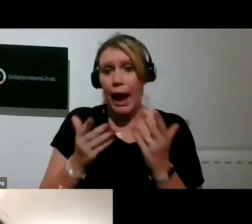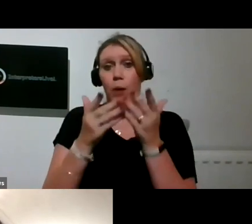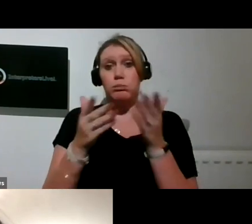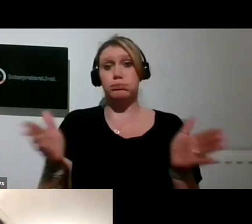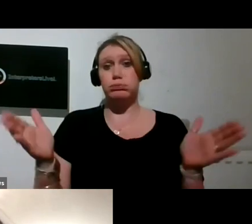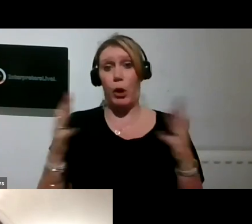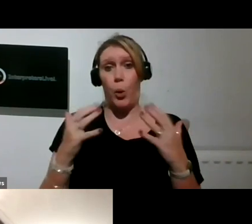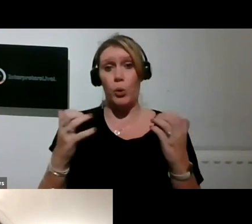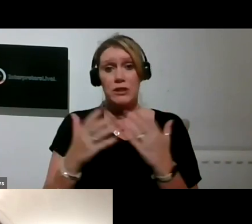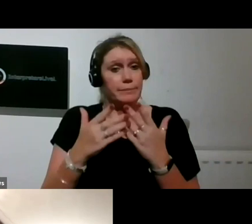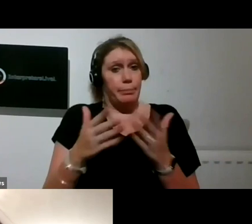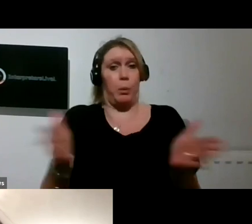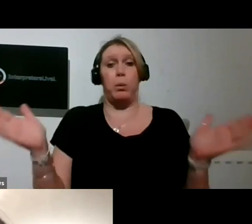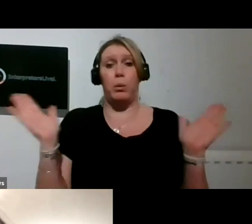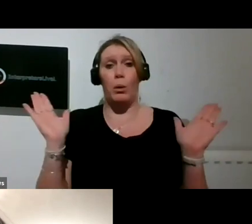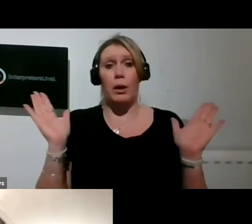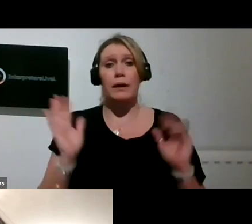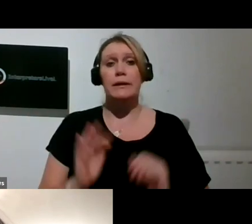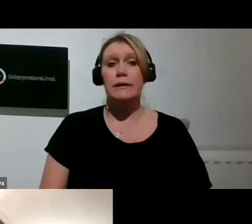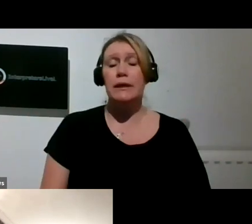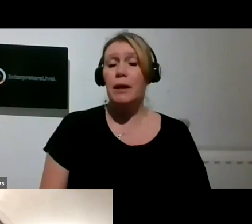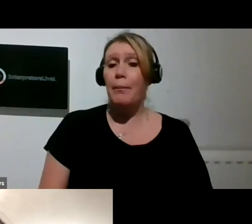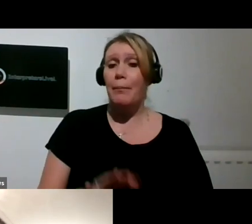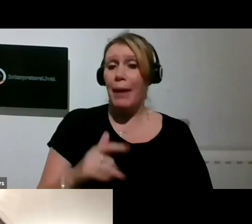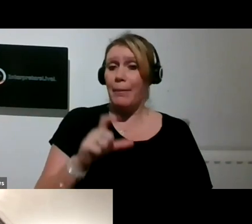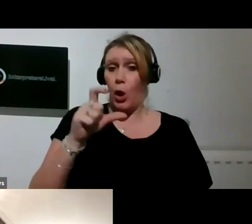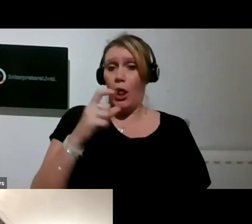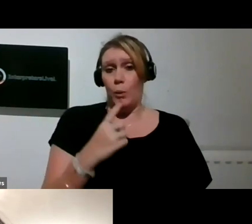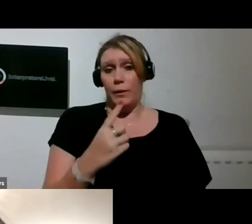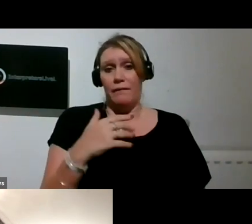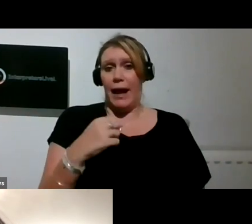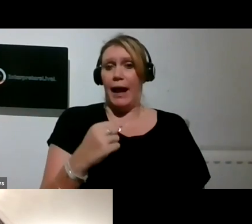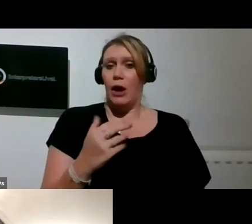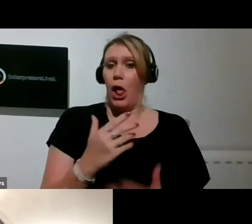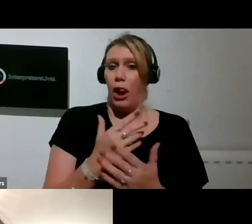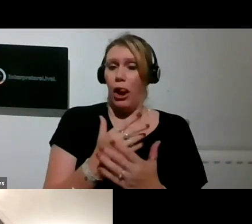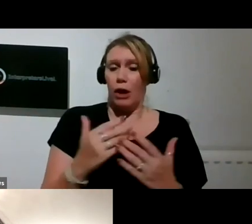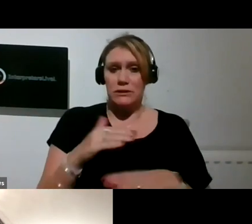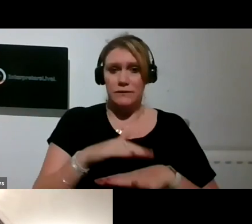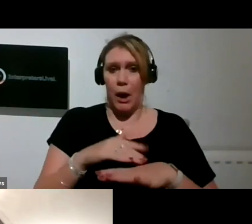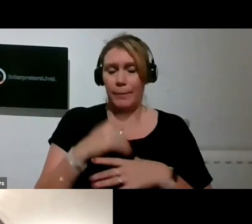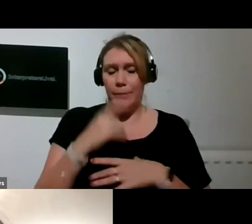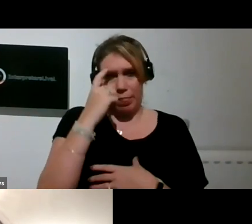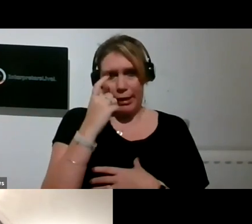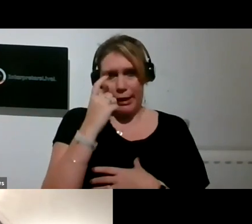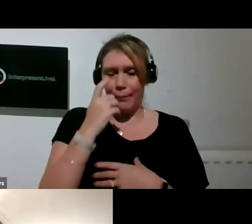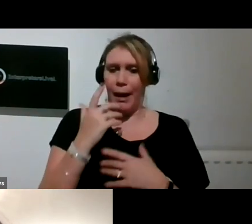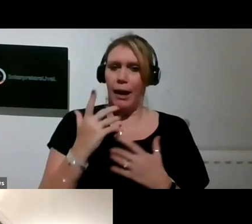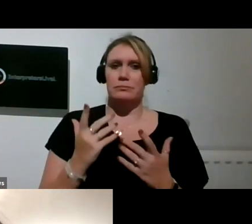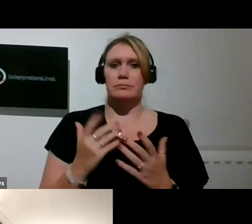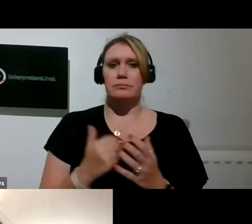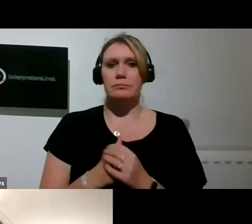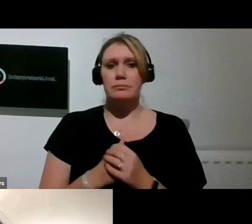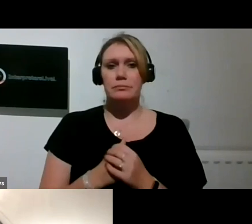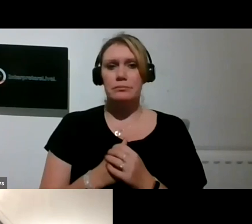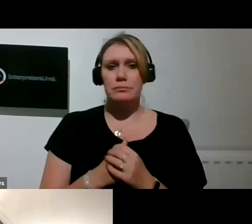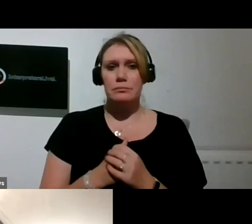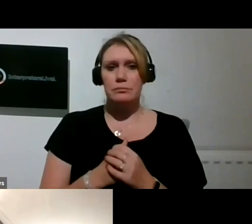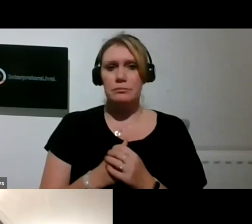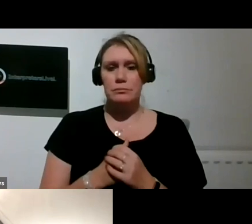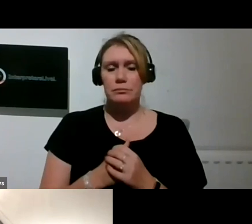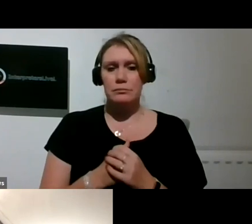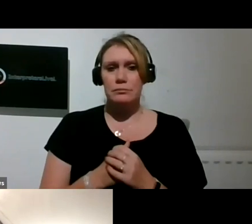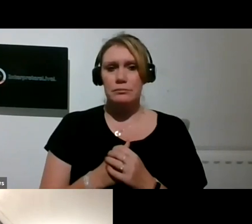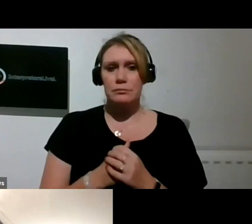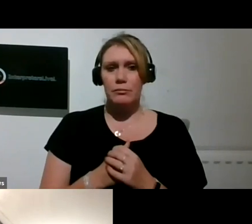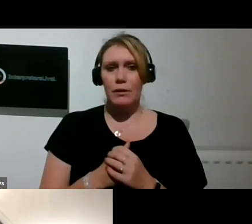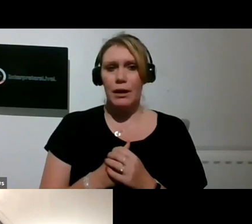to sort of think about and consider. But I wonder, really, has gallery access, even if it's an exhibition in